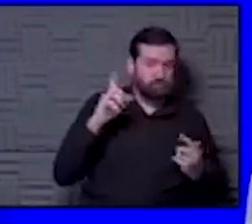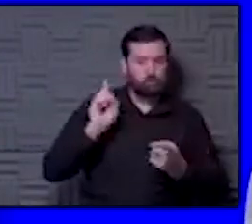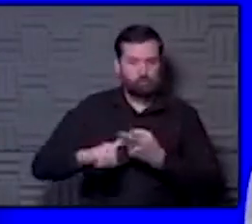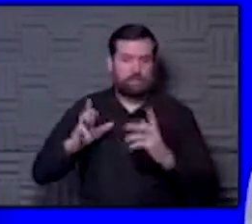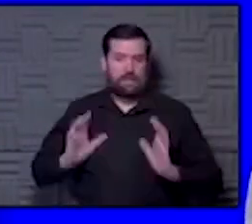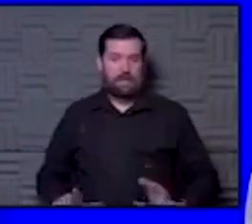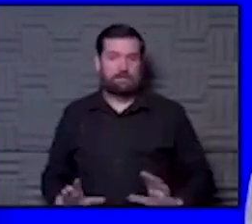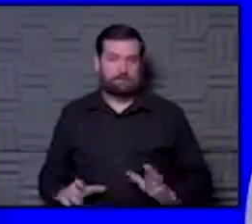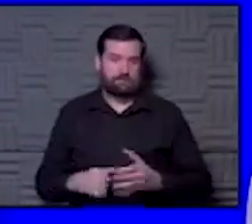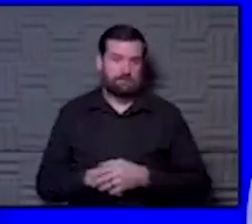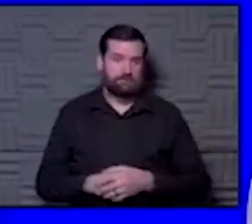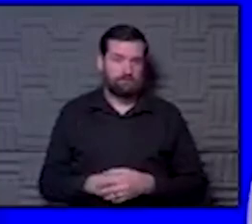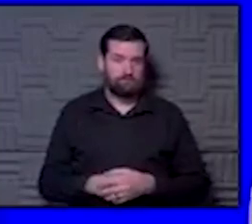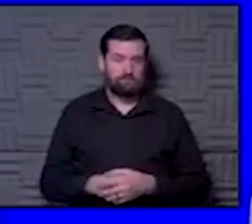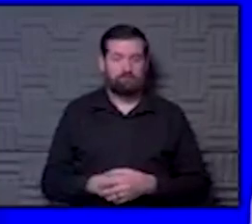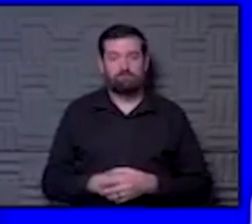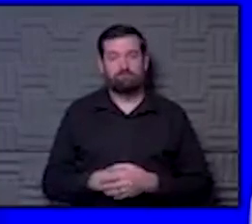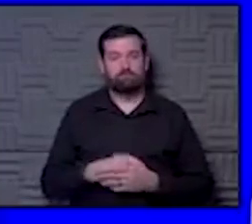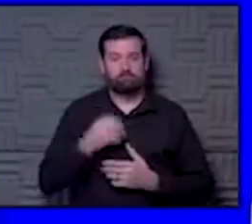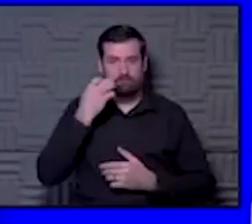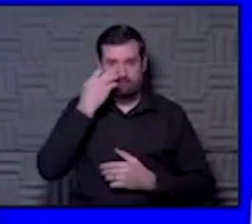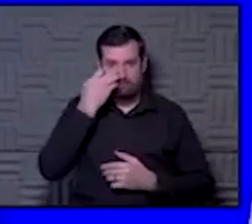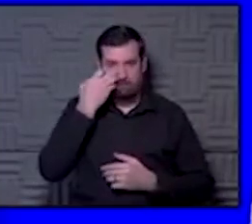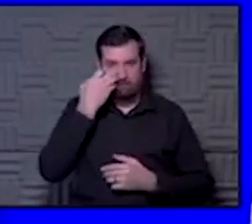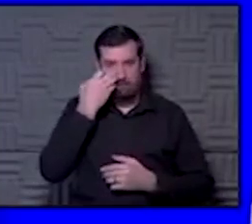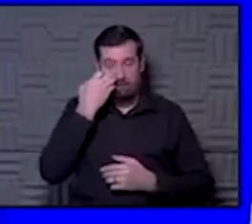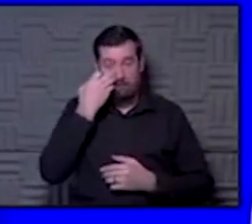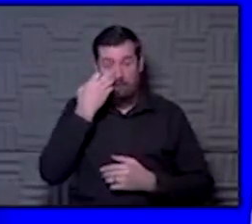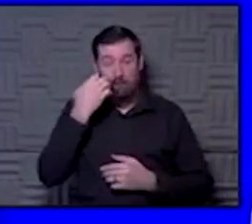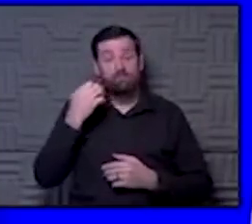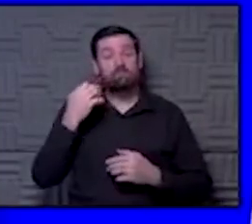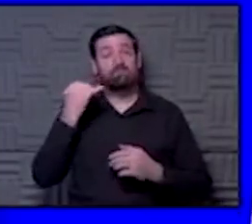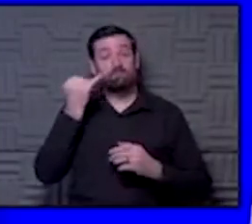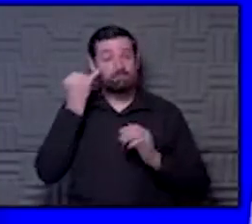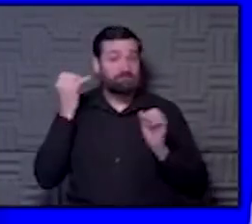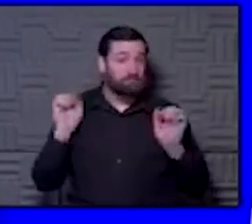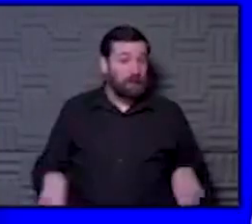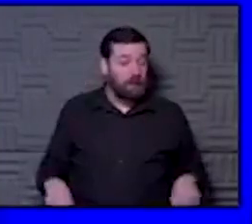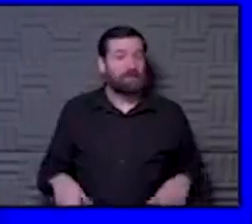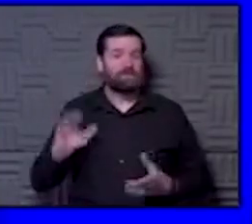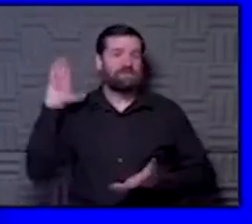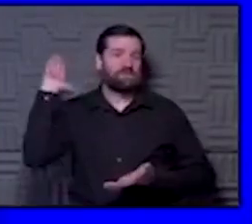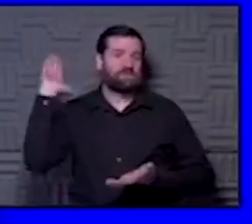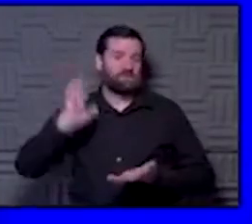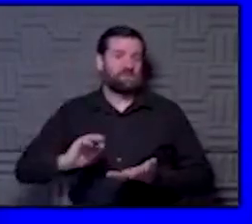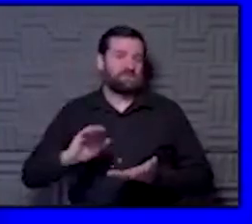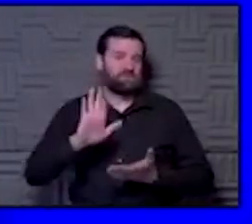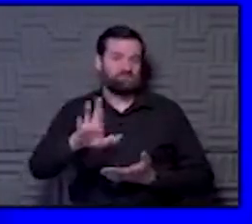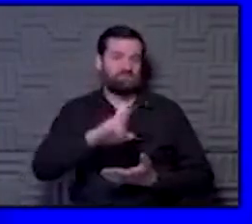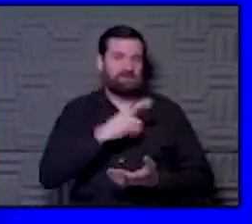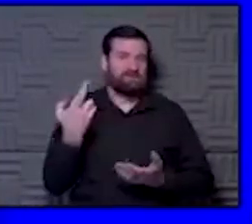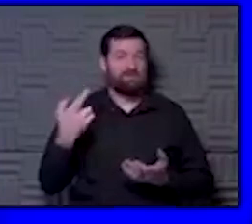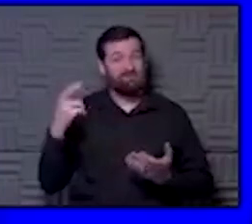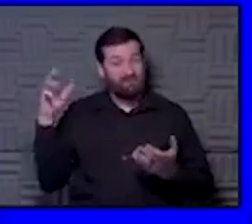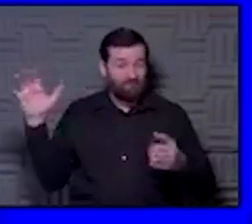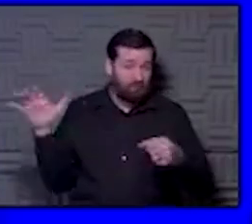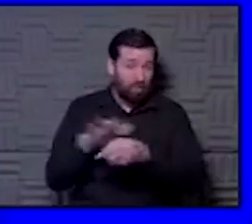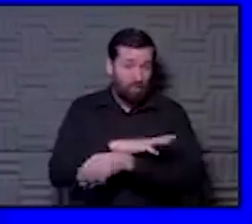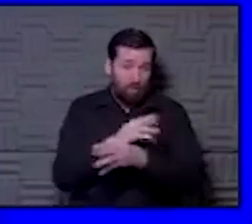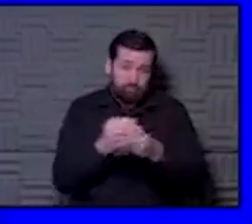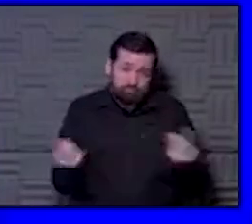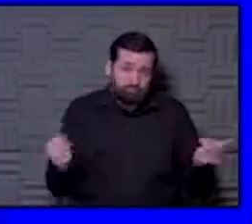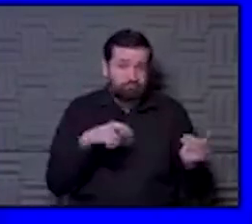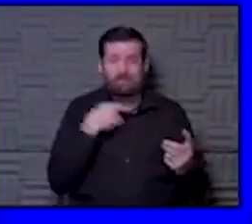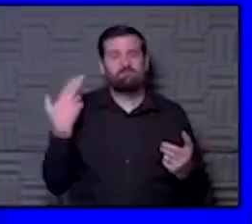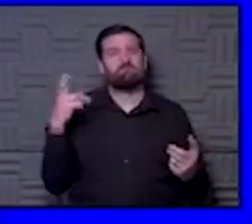for spreading or transmitting the disease. So if you can do that, you can reduce your risk, won't fully eliminate it, but certainly